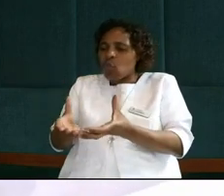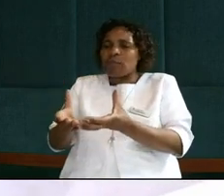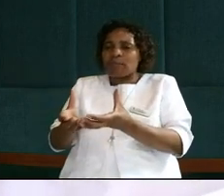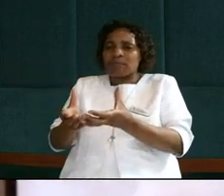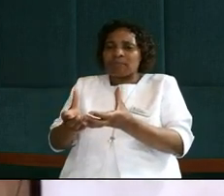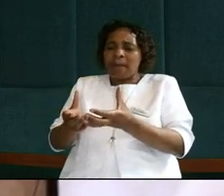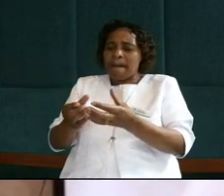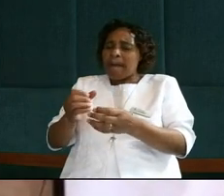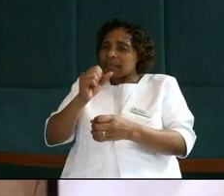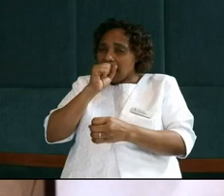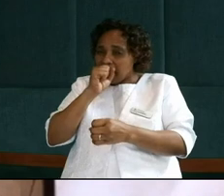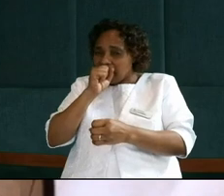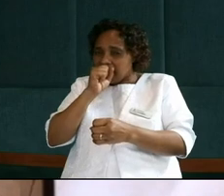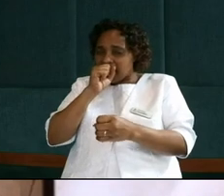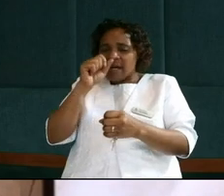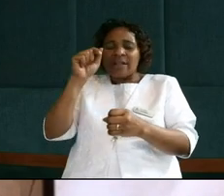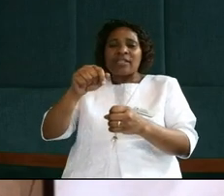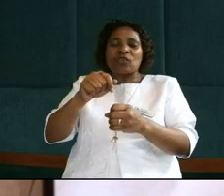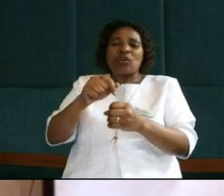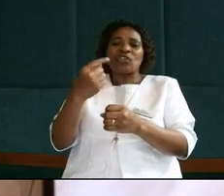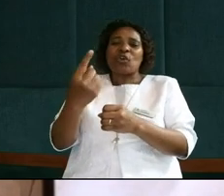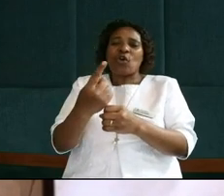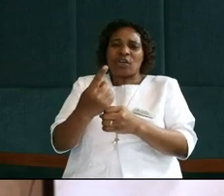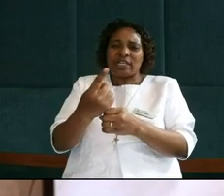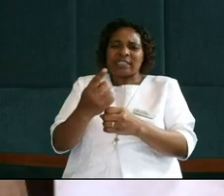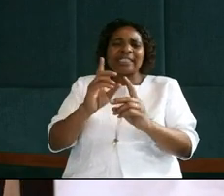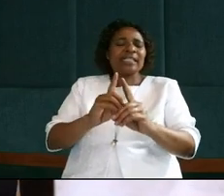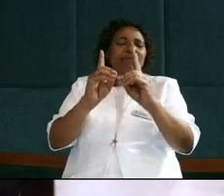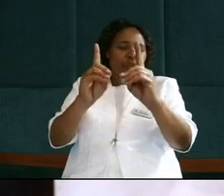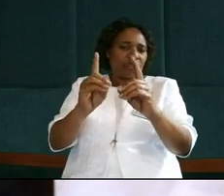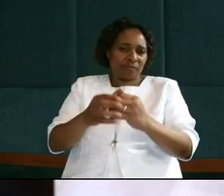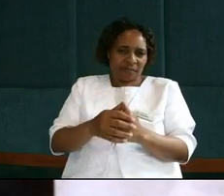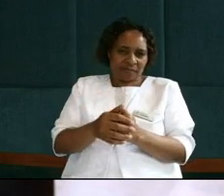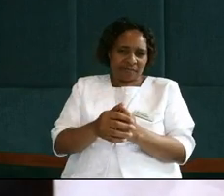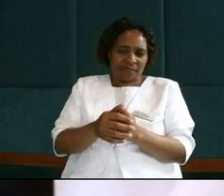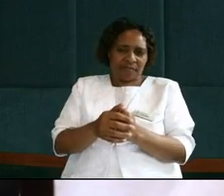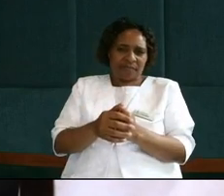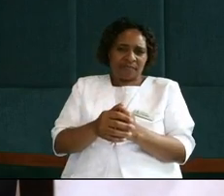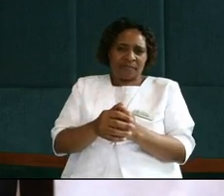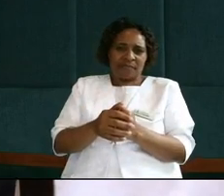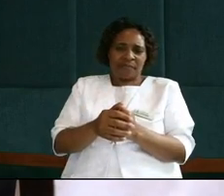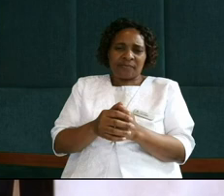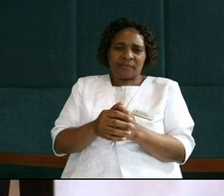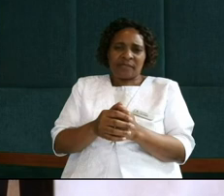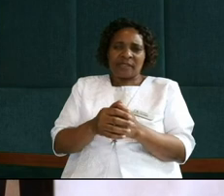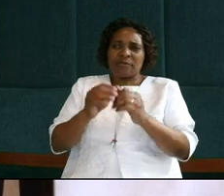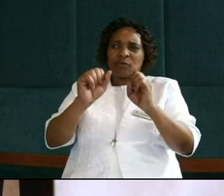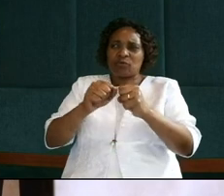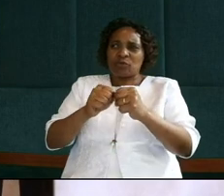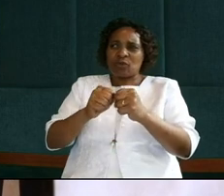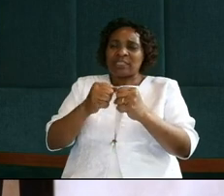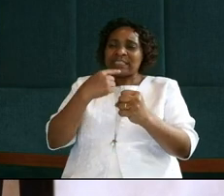special Passover because this was only with disciples. We are appreciating later that